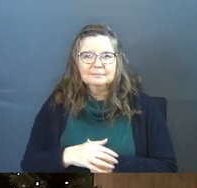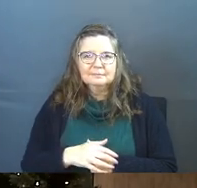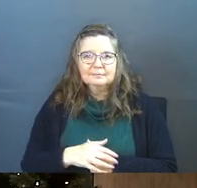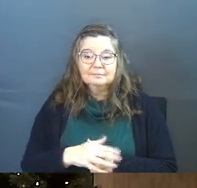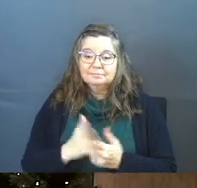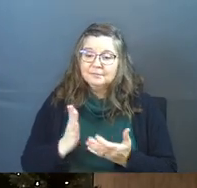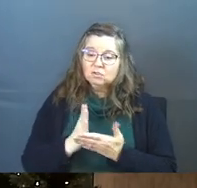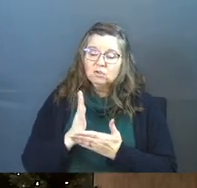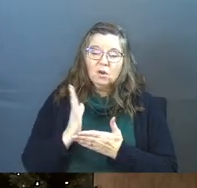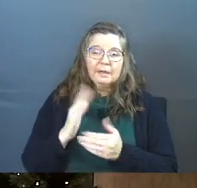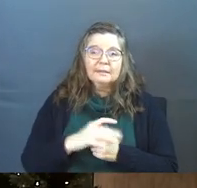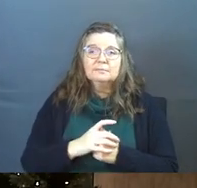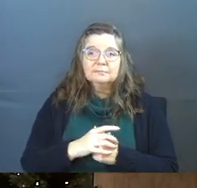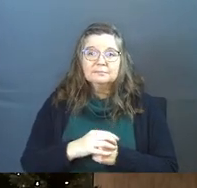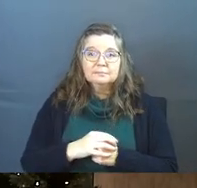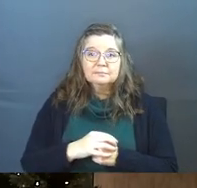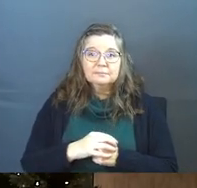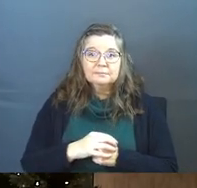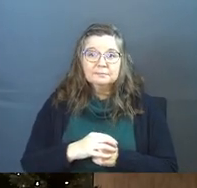It's all right.